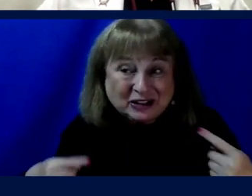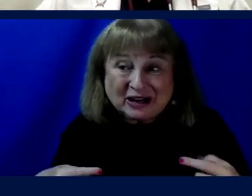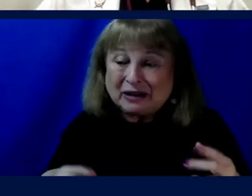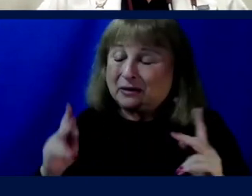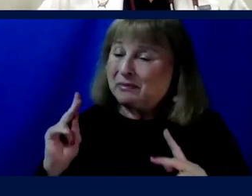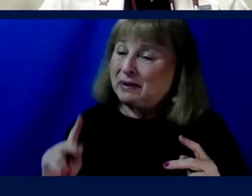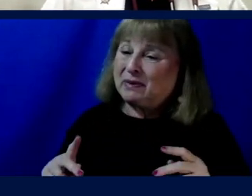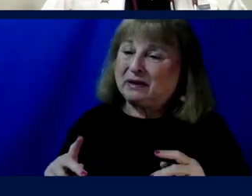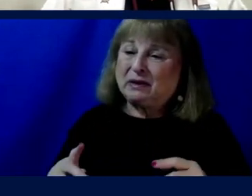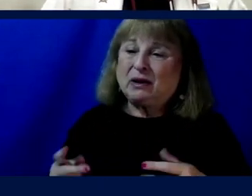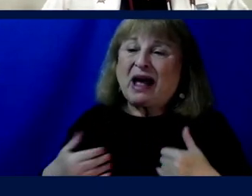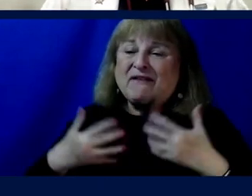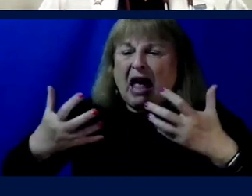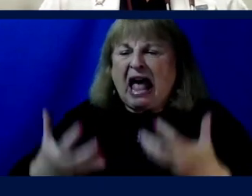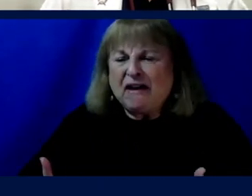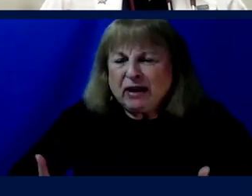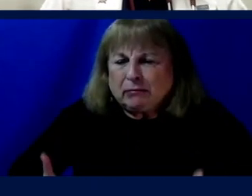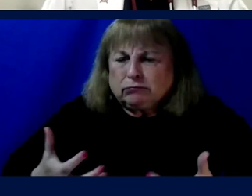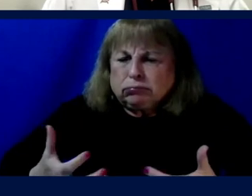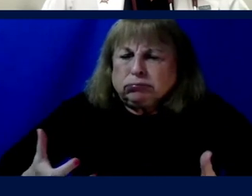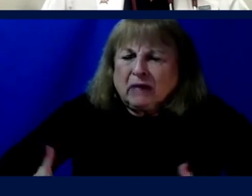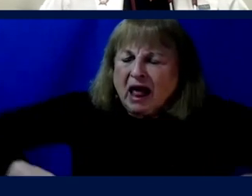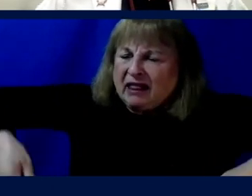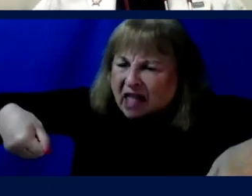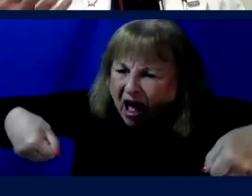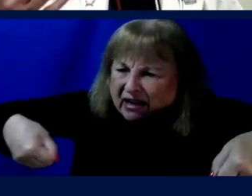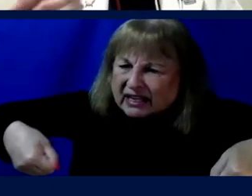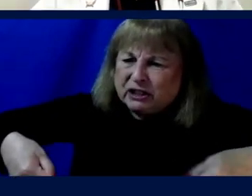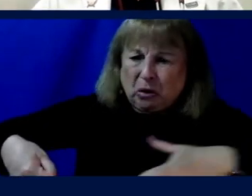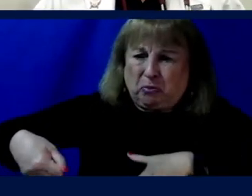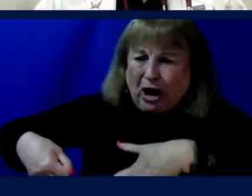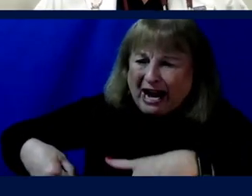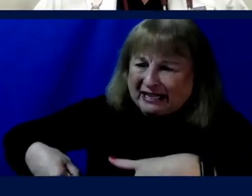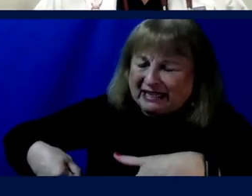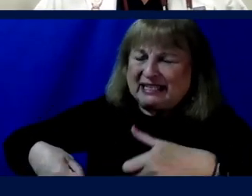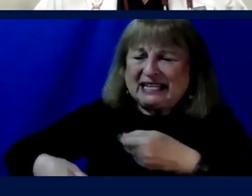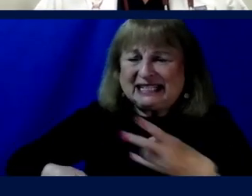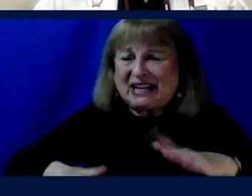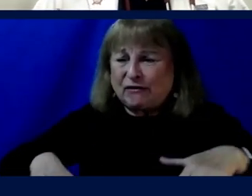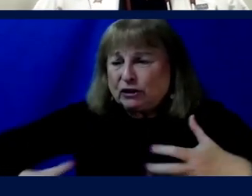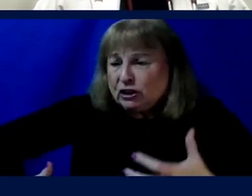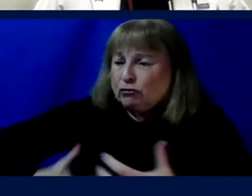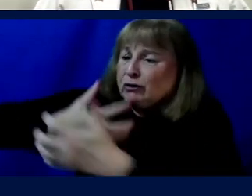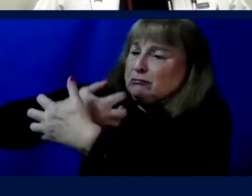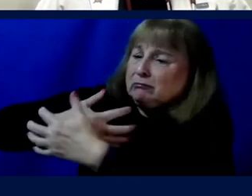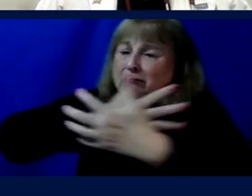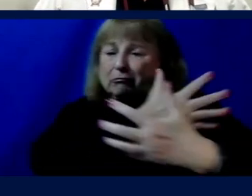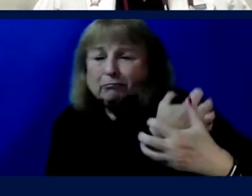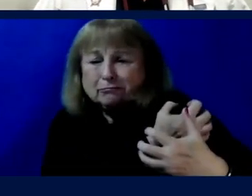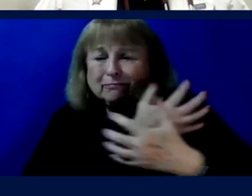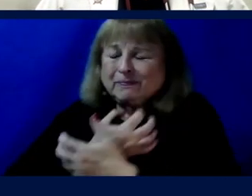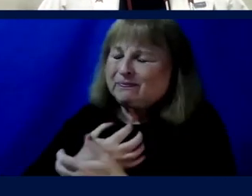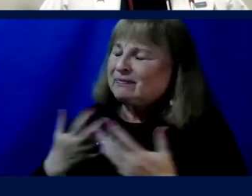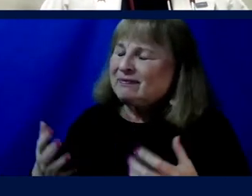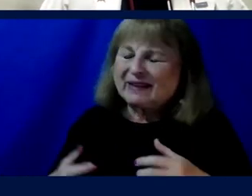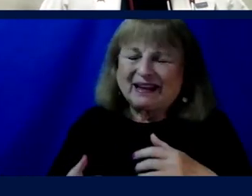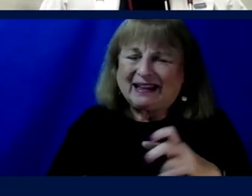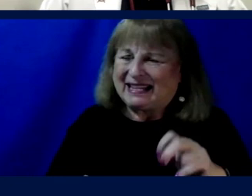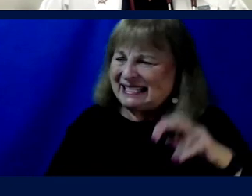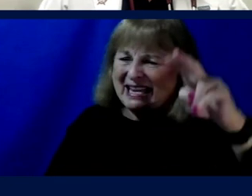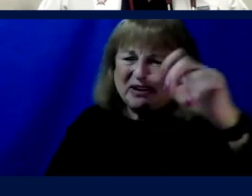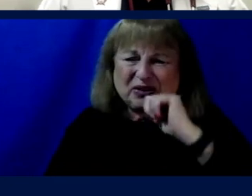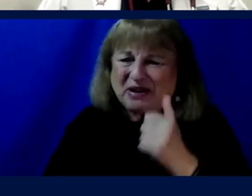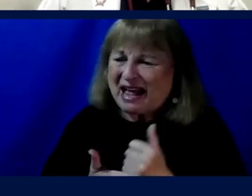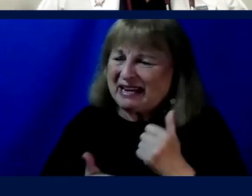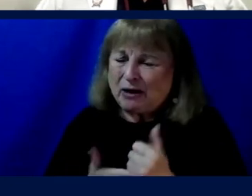who are toting a heavy load, carrying luggage, gradually pregnant, have several children in their arms. Those stairs aren't useful to them.